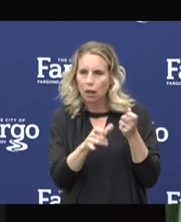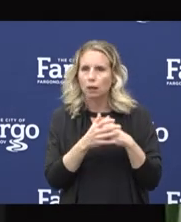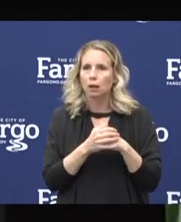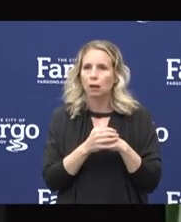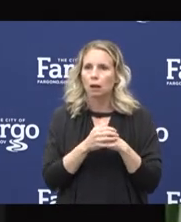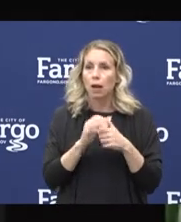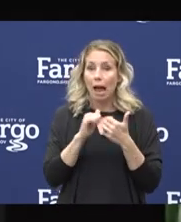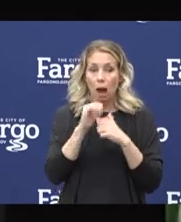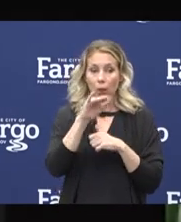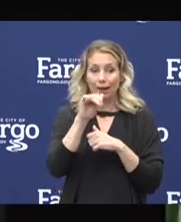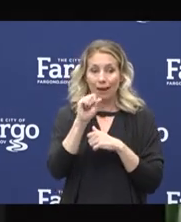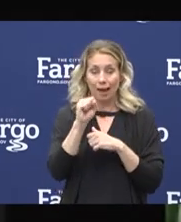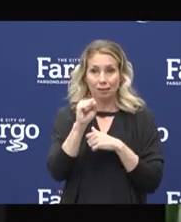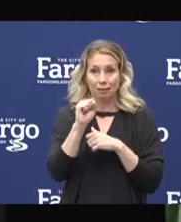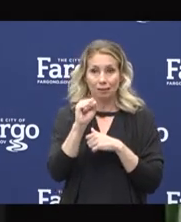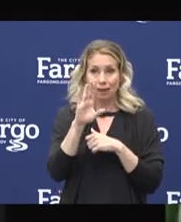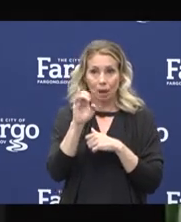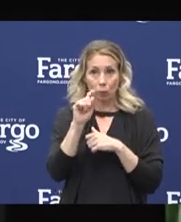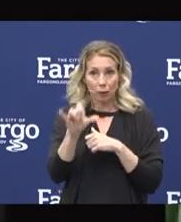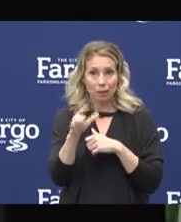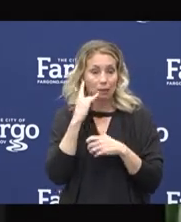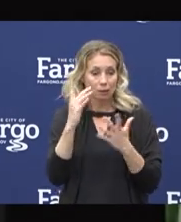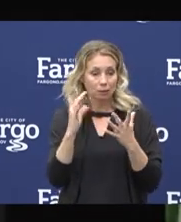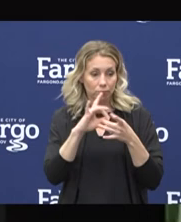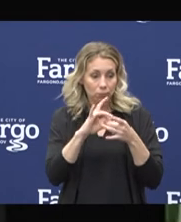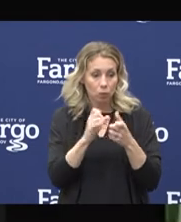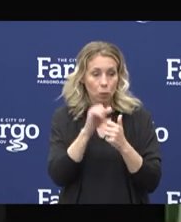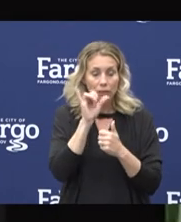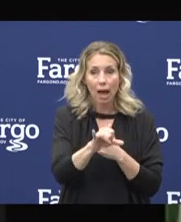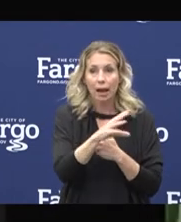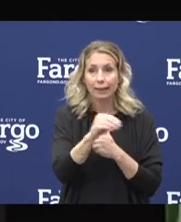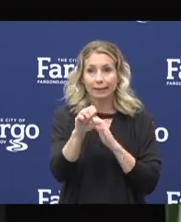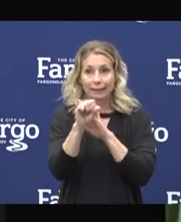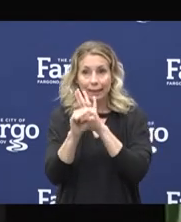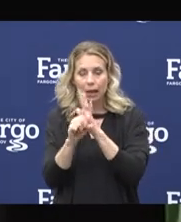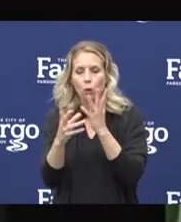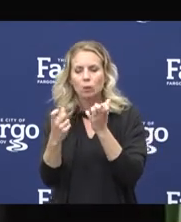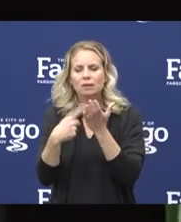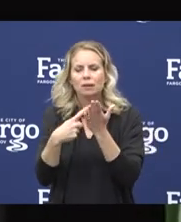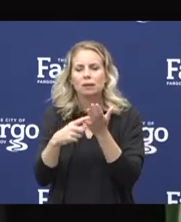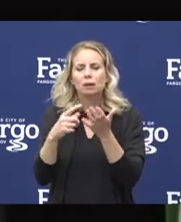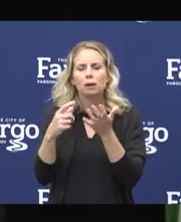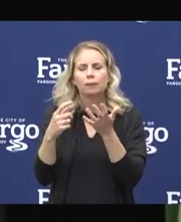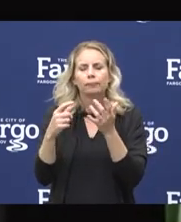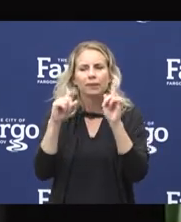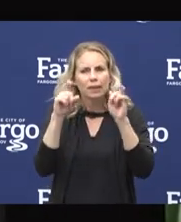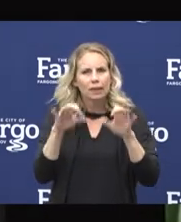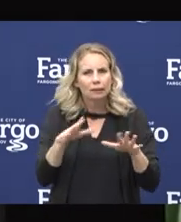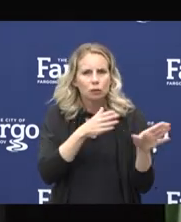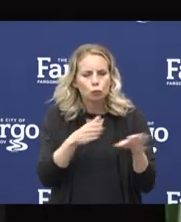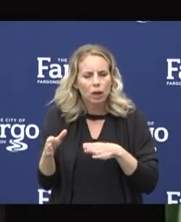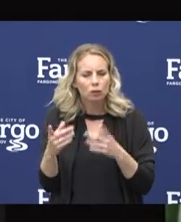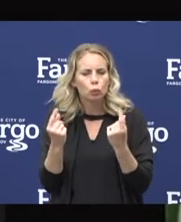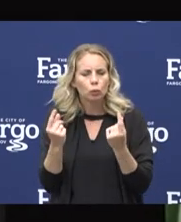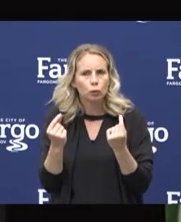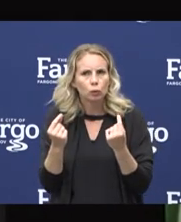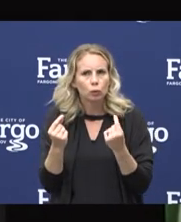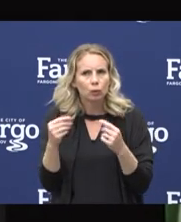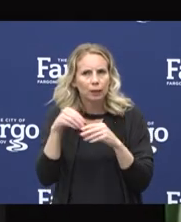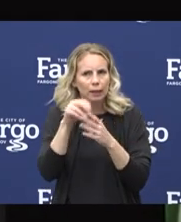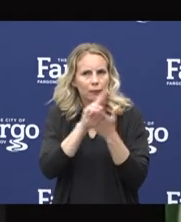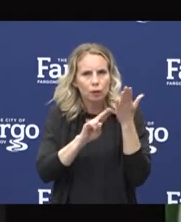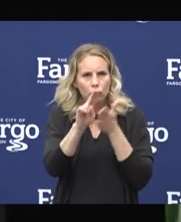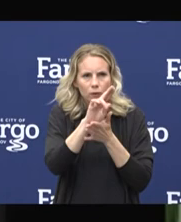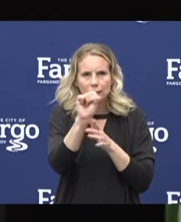into that in the state was we're having ongoing conversations about what kind of testing strategies might occur in the university setting